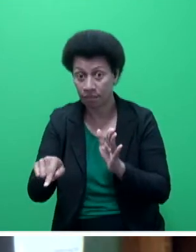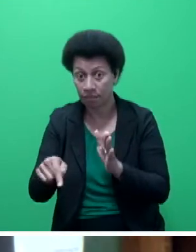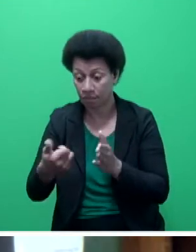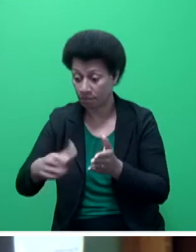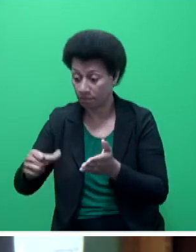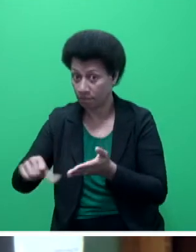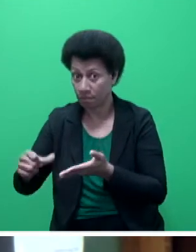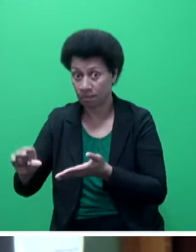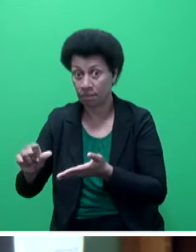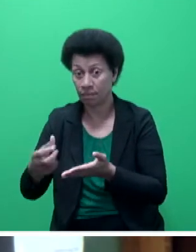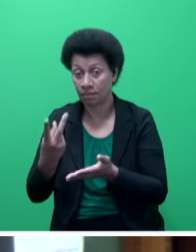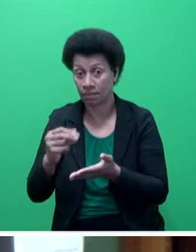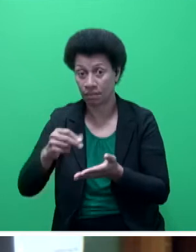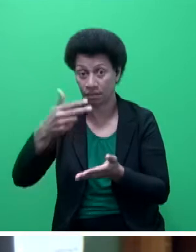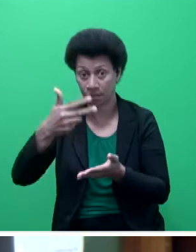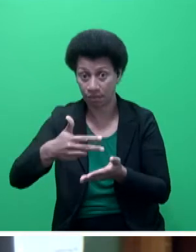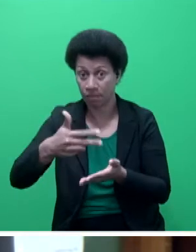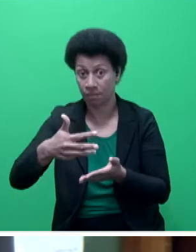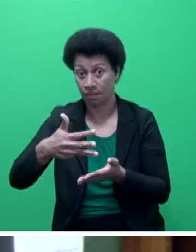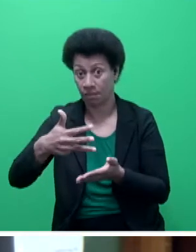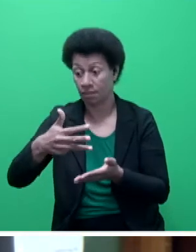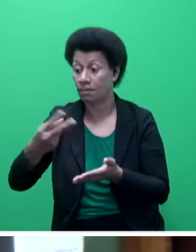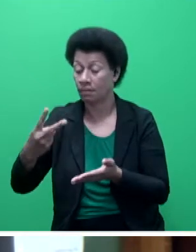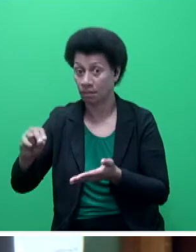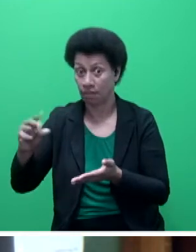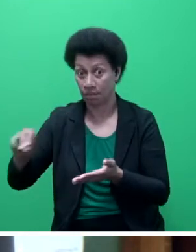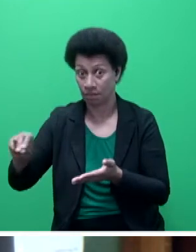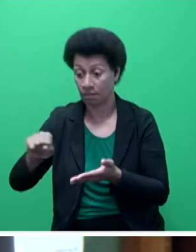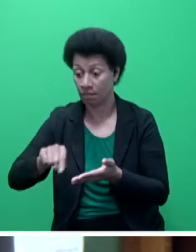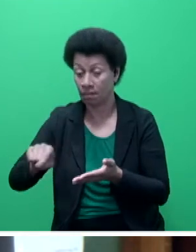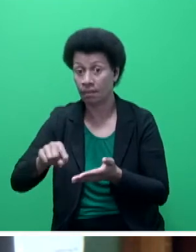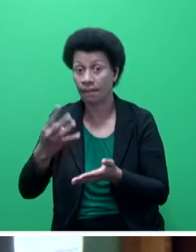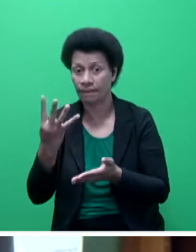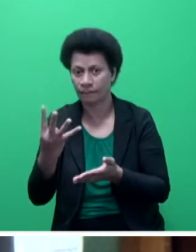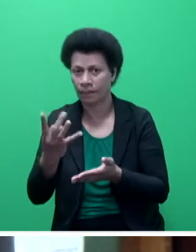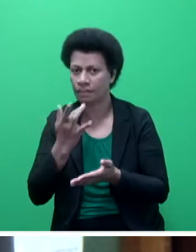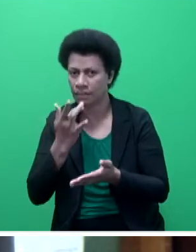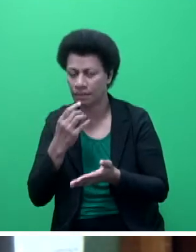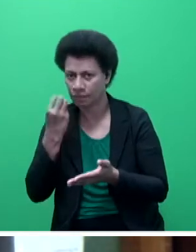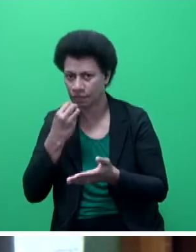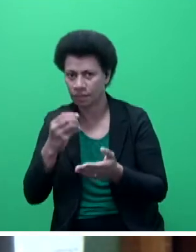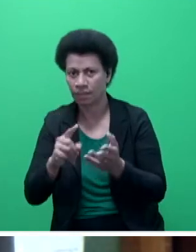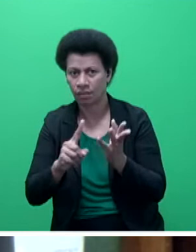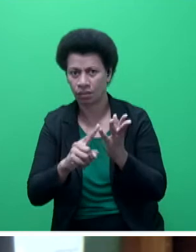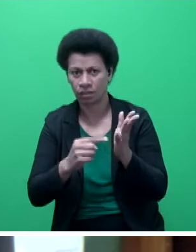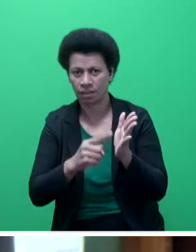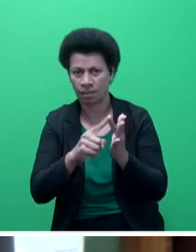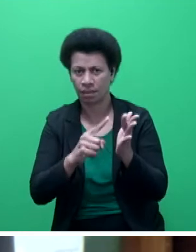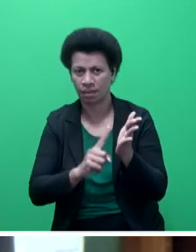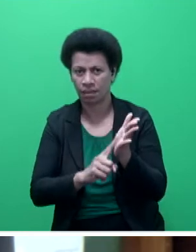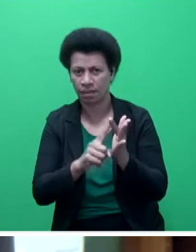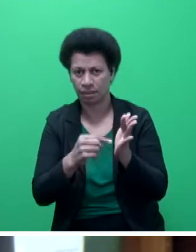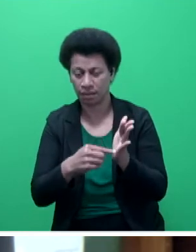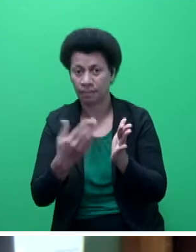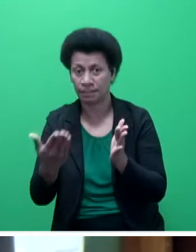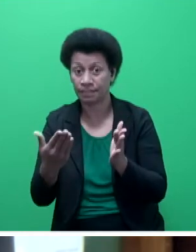from the 2019-2020 HIAS, expenditure on four non-food categories, utilities, which is electricity, gas, water,